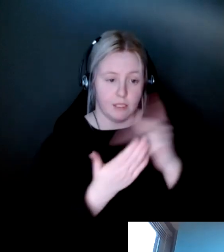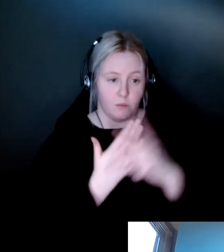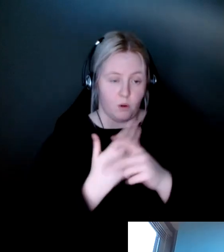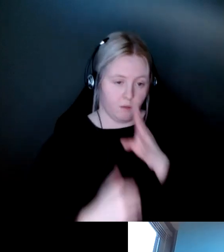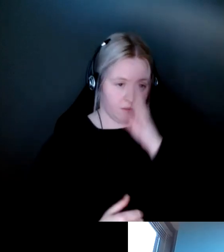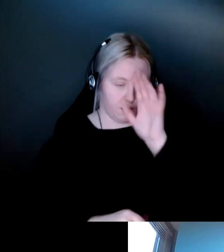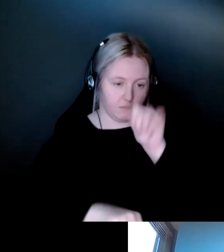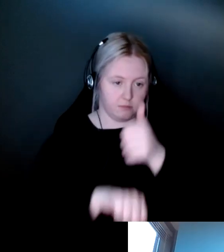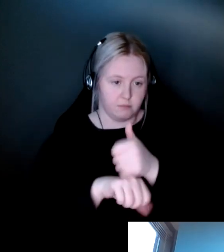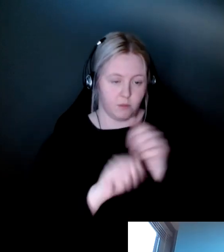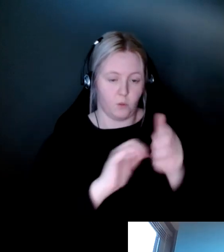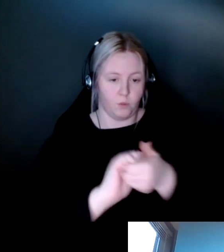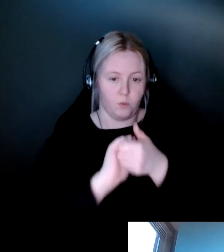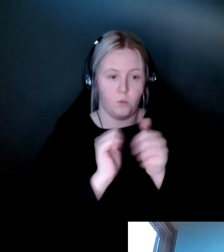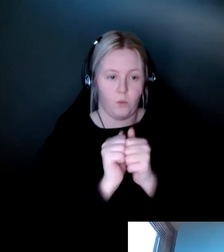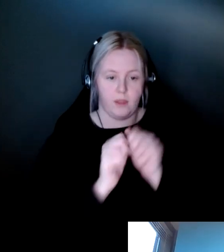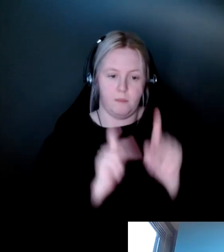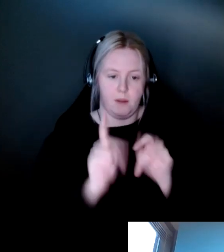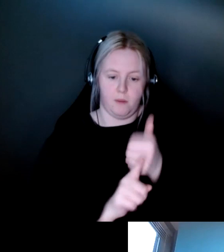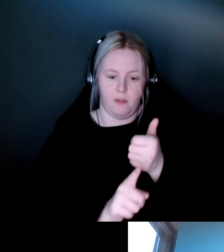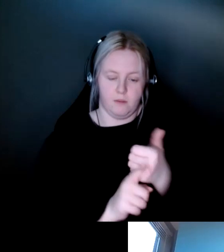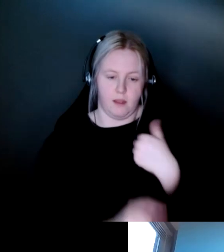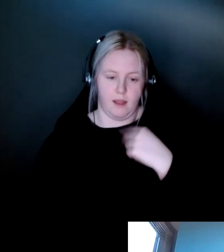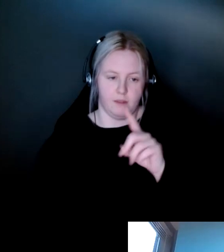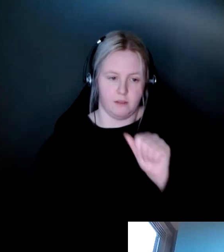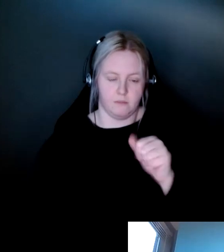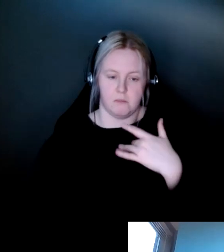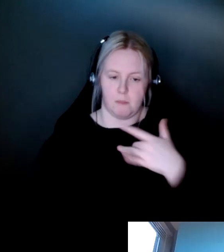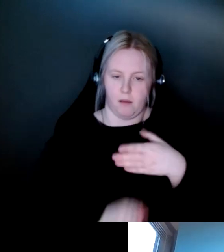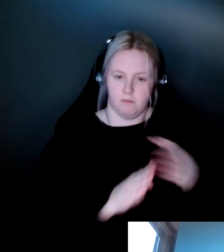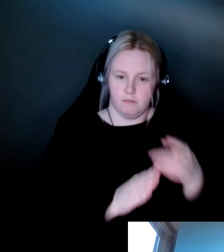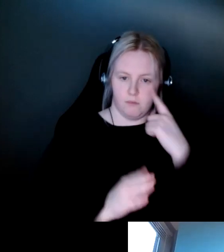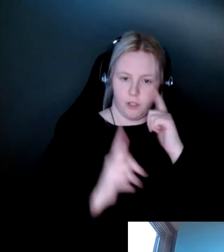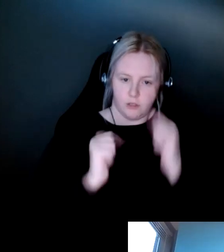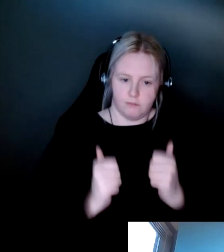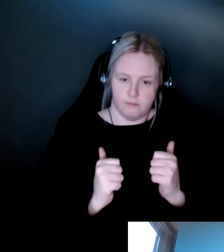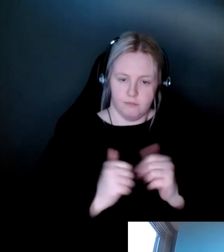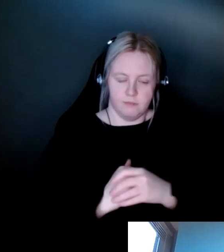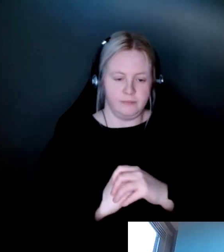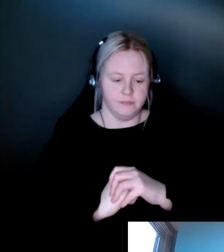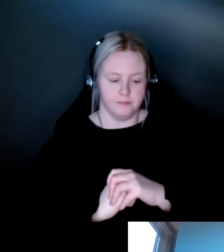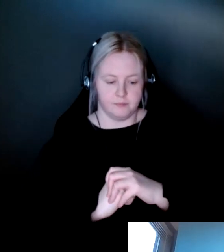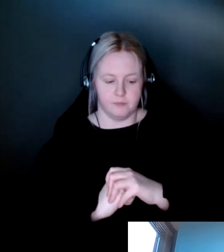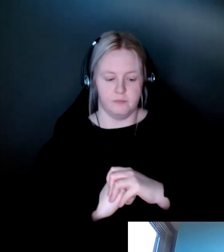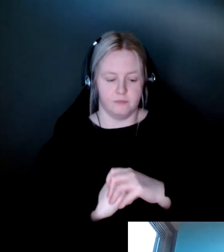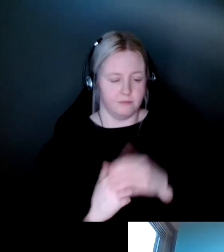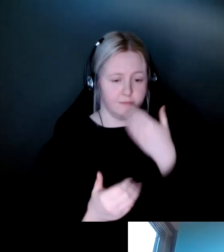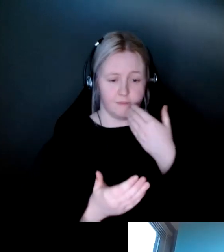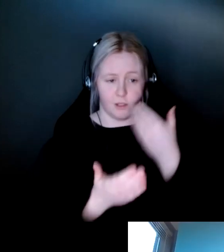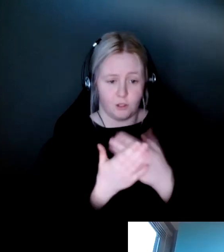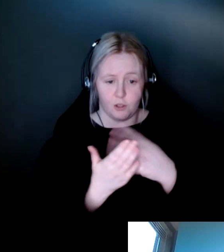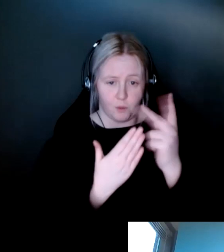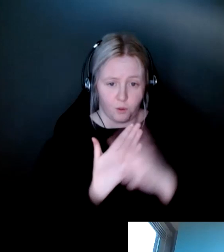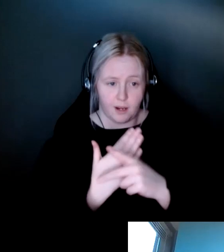participation with young people with disabilities, particularly vision loss, and it's a great program and we had these great